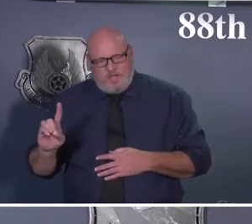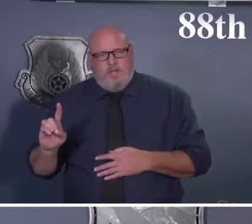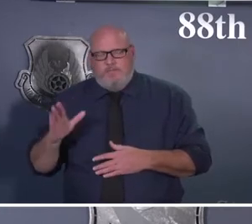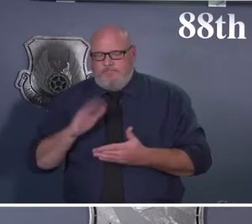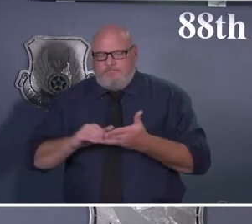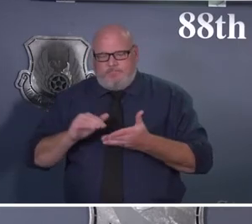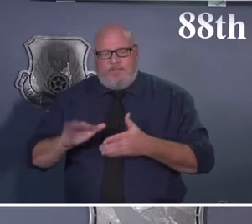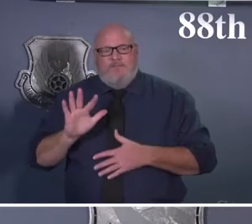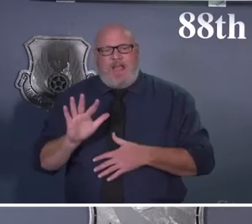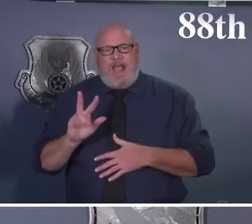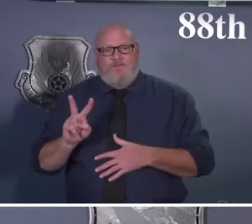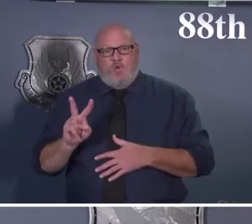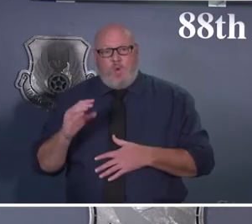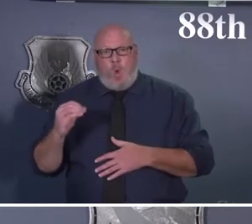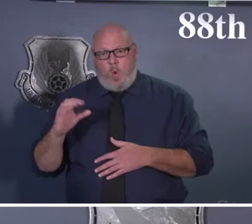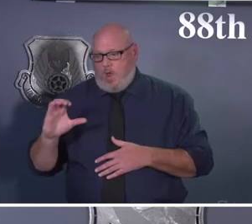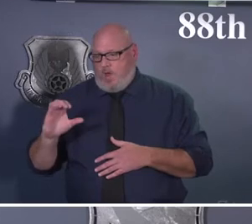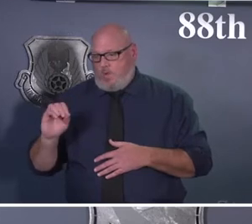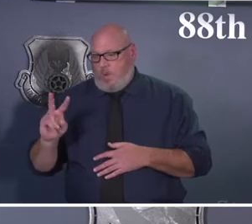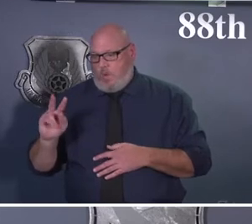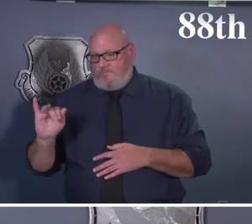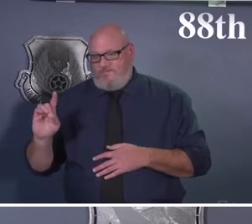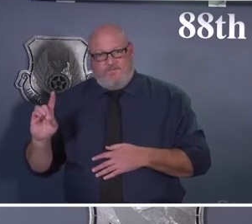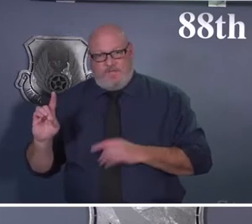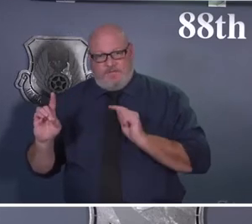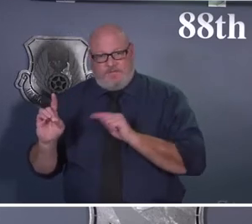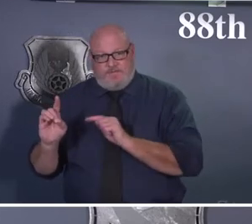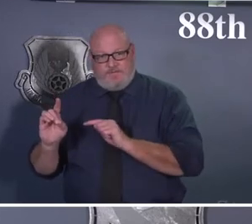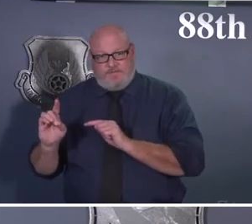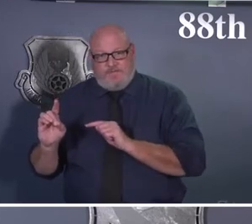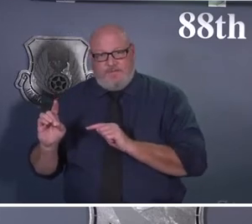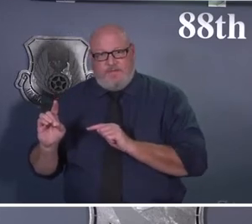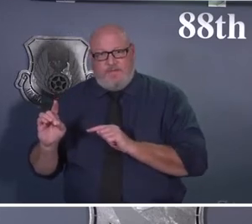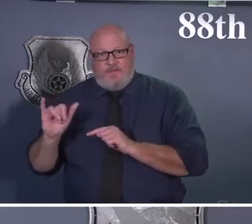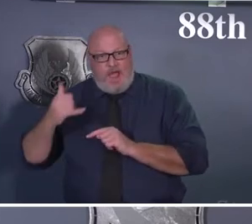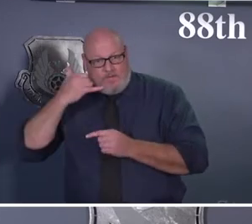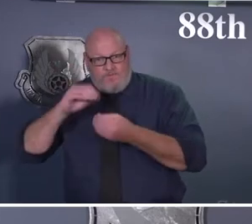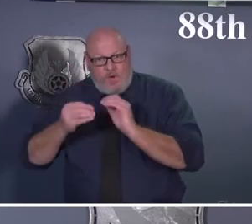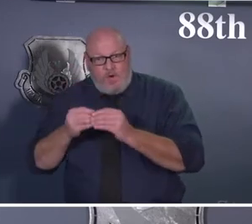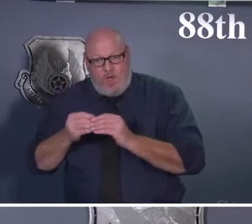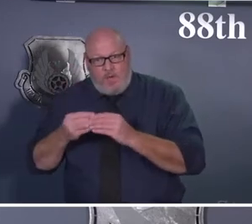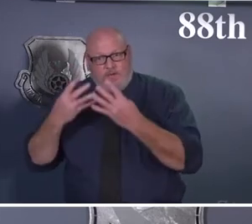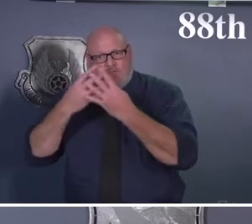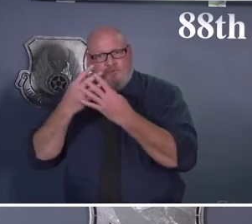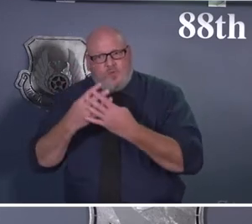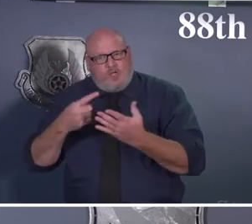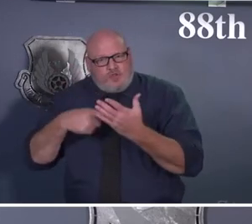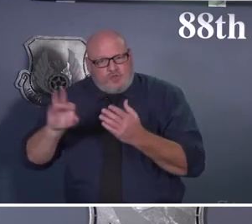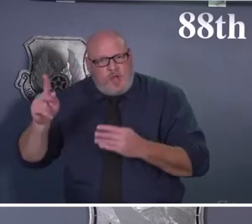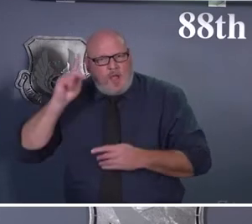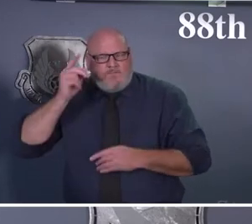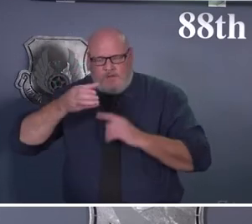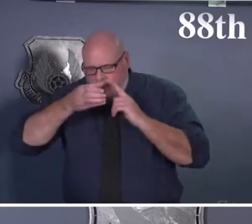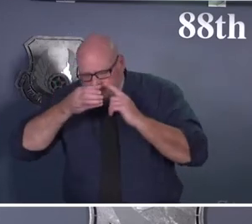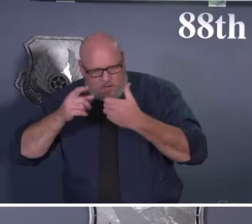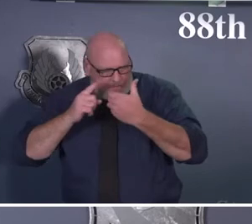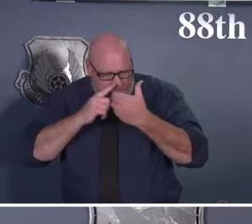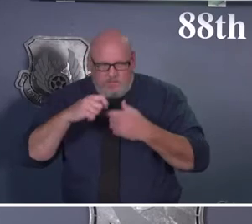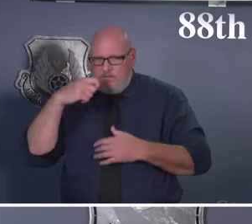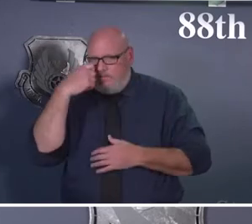as soon as possible to make sure to schedule your COVID screening if indeed you think that you have symptoms related to COVID.